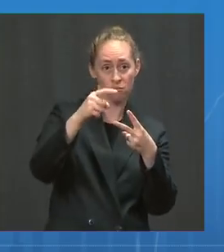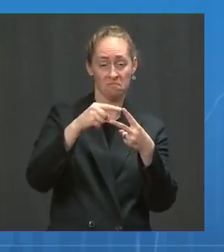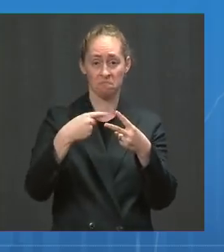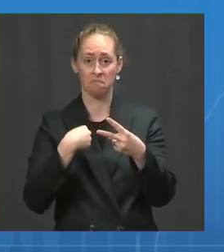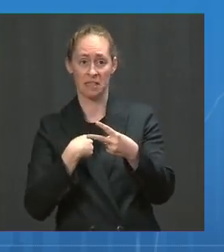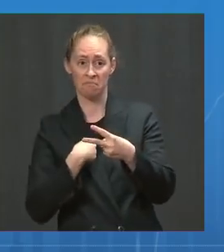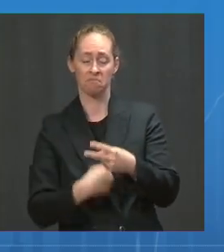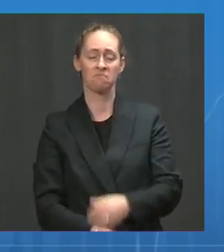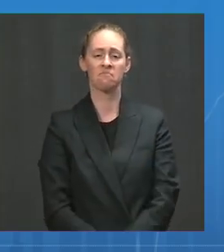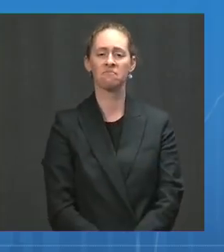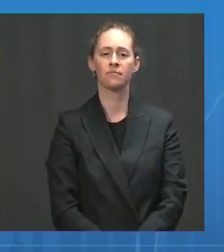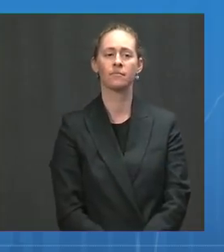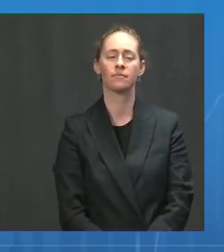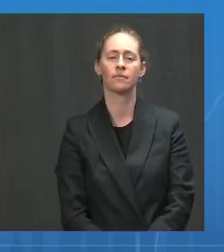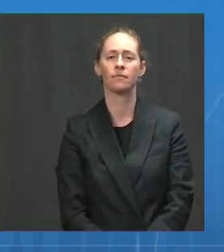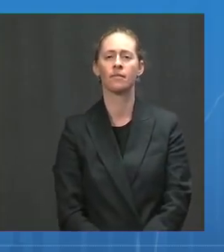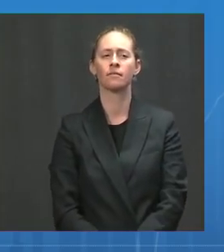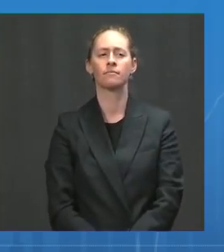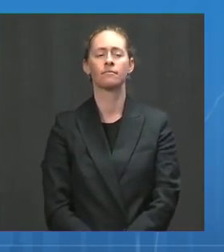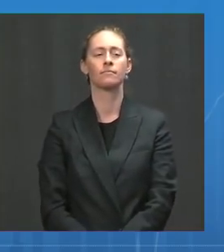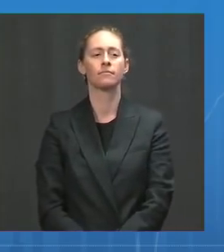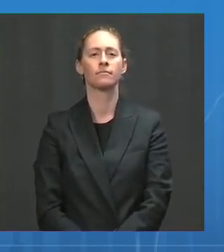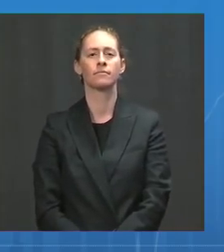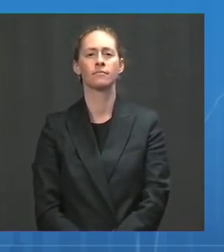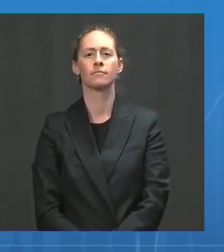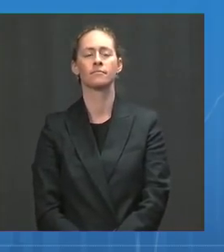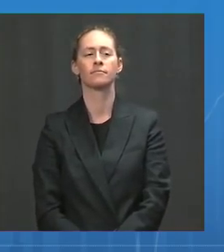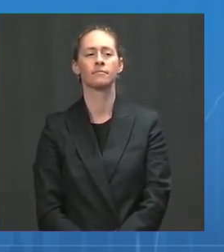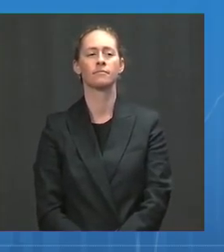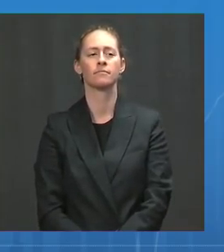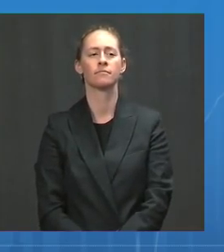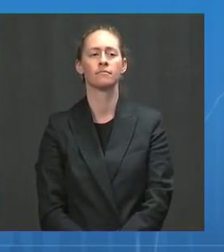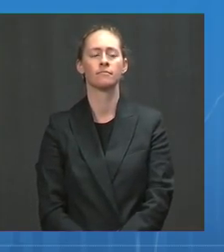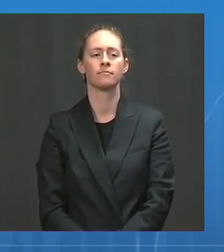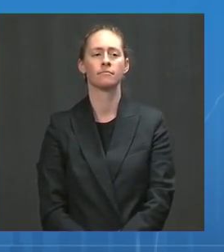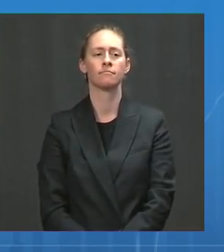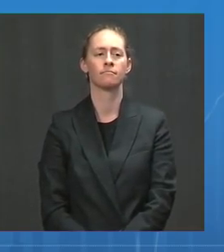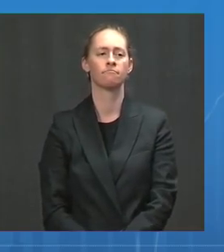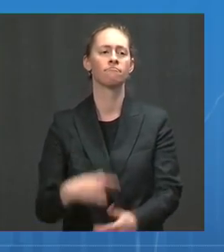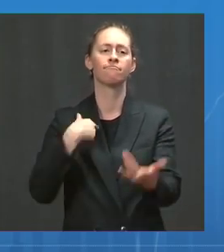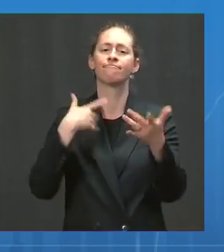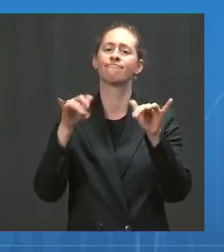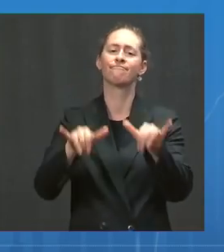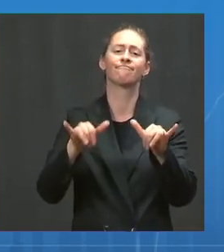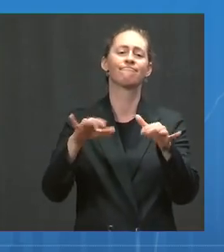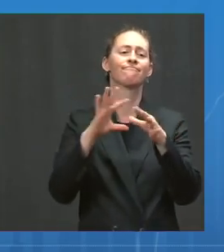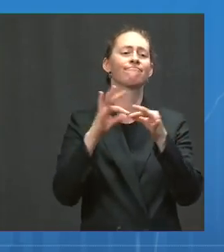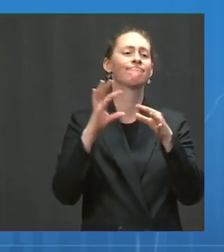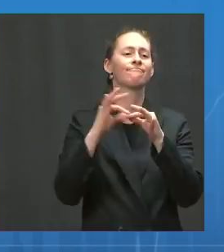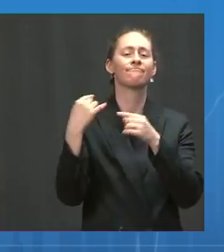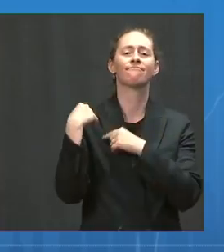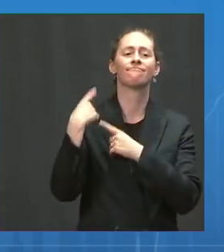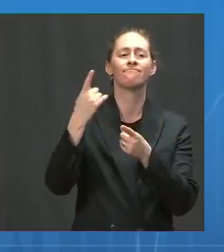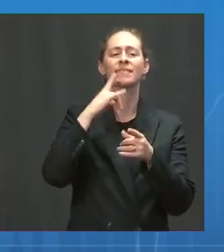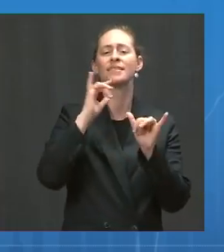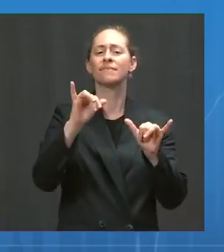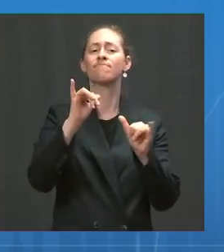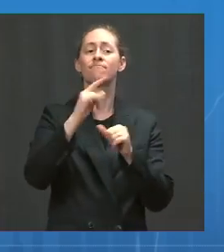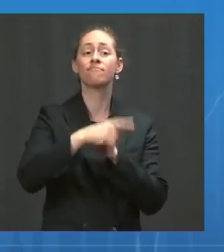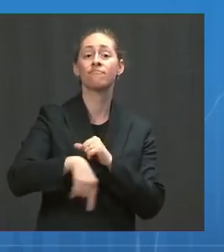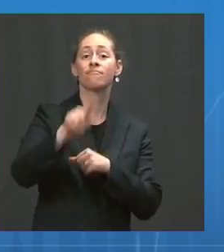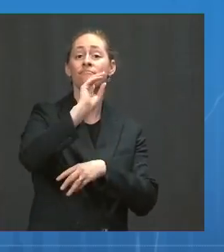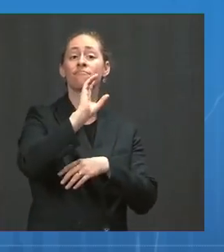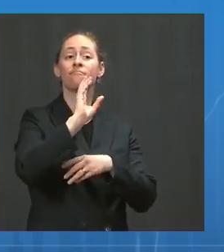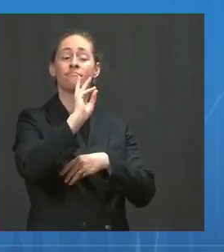Dr. Yeah, absolutely. Thank you, Zeke. You know, as we have said, this is very heterogeneous across the country and these decisions have to be made at the local level.